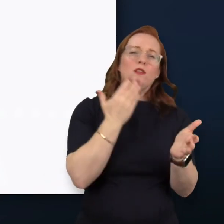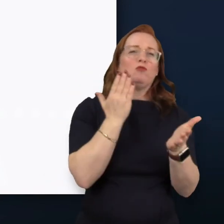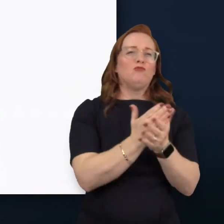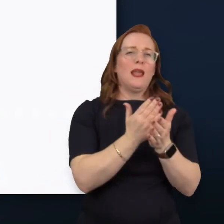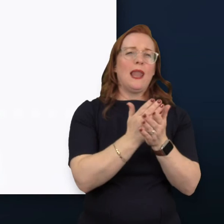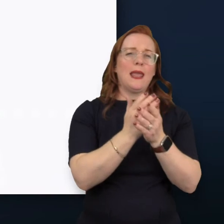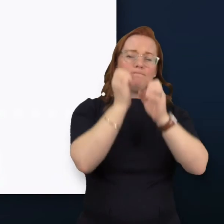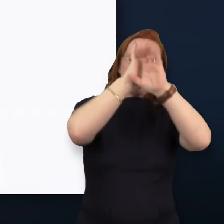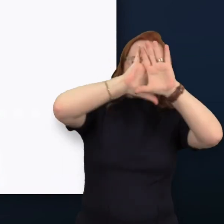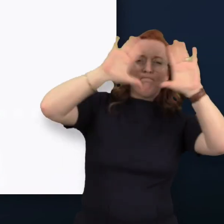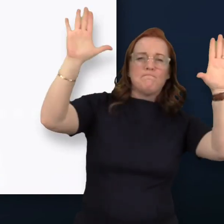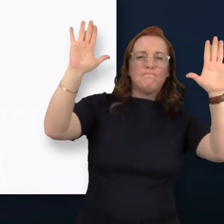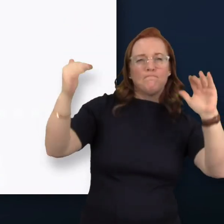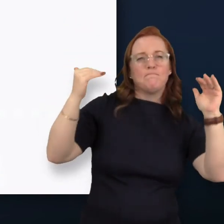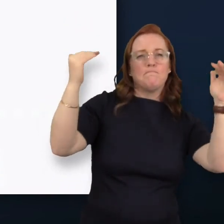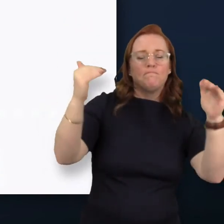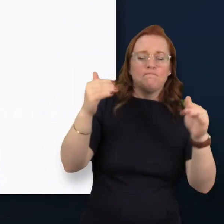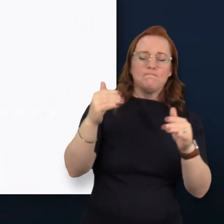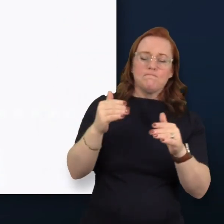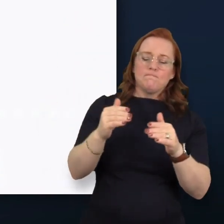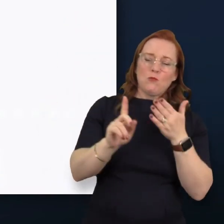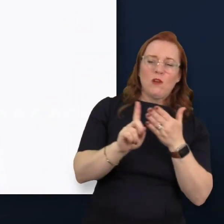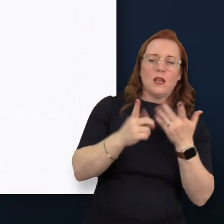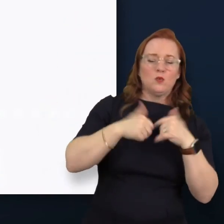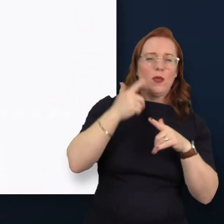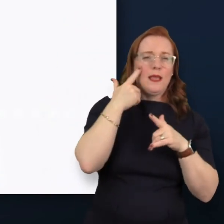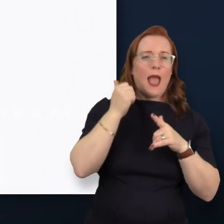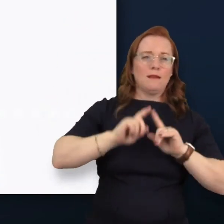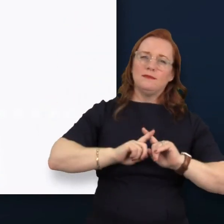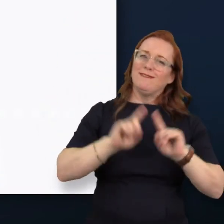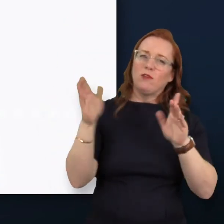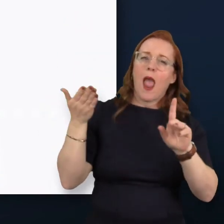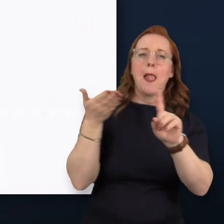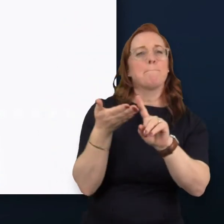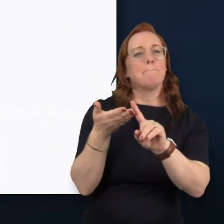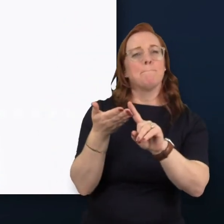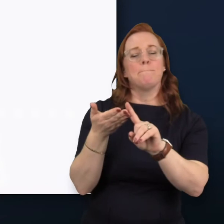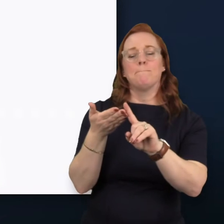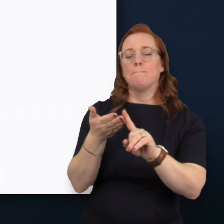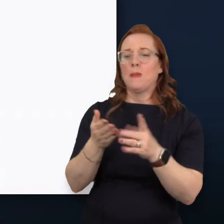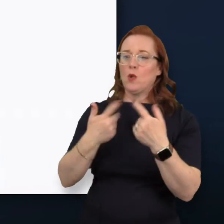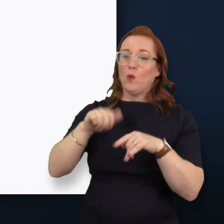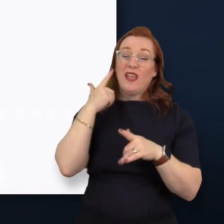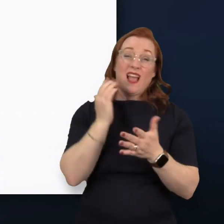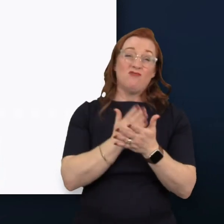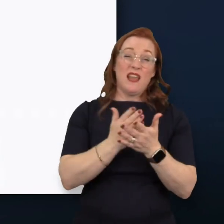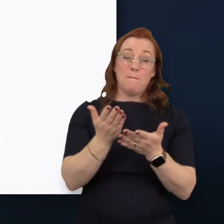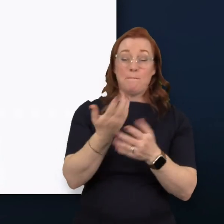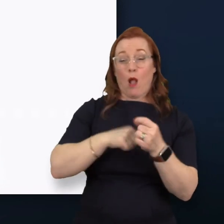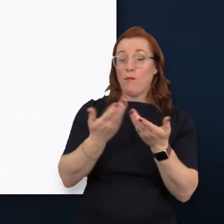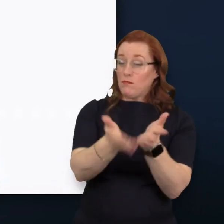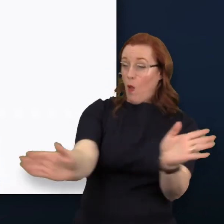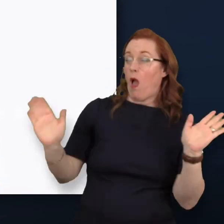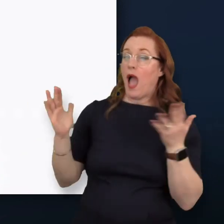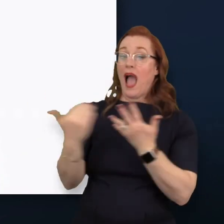forward thinking and recognizing that we can push a different agenda and we can make ourselves accessible to all people.